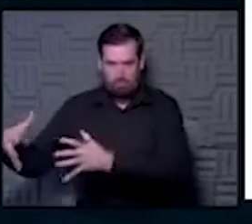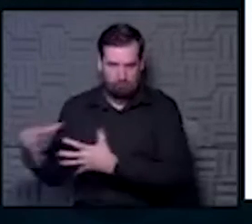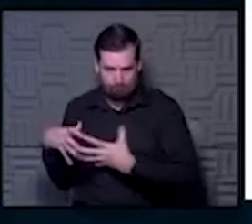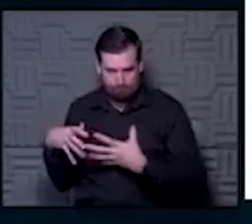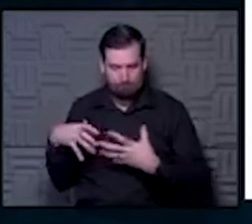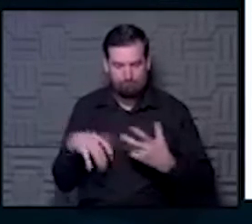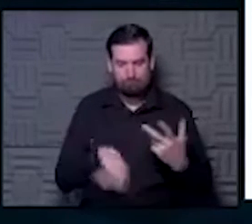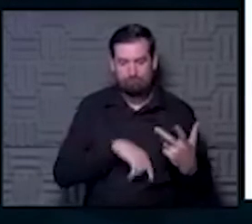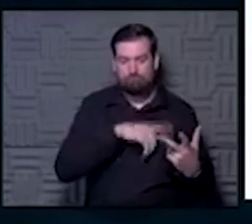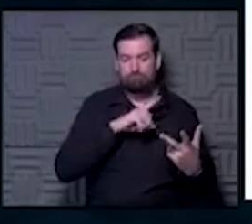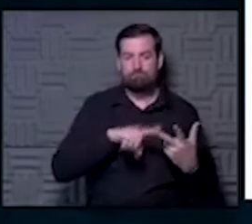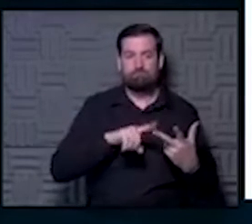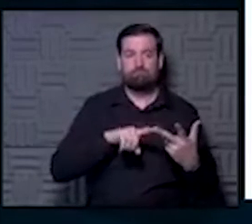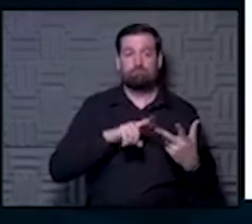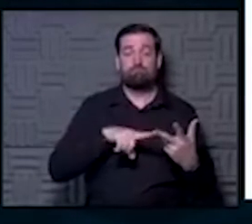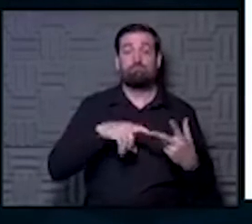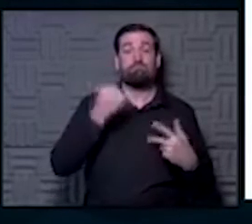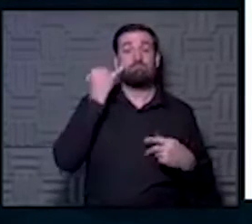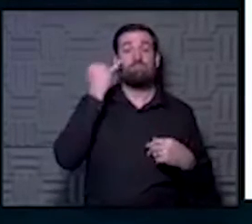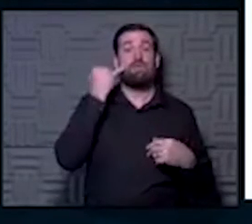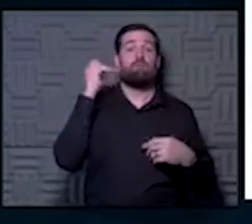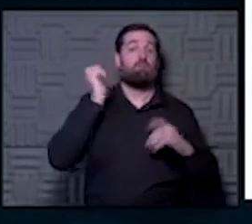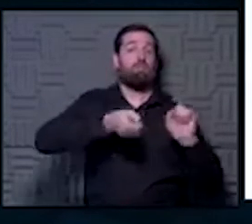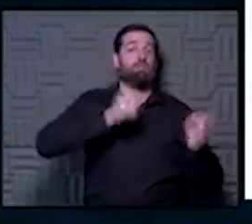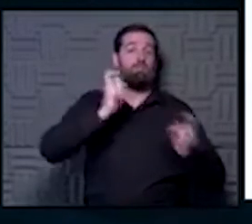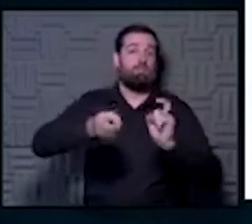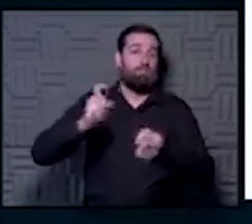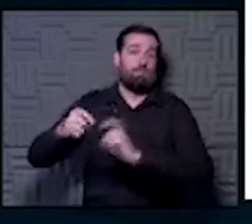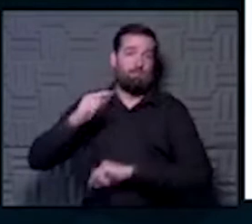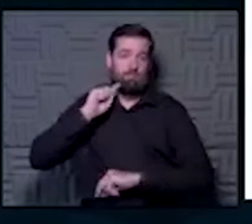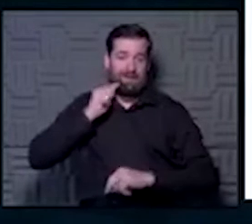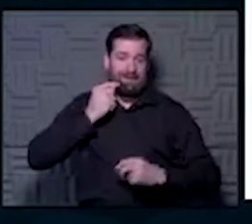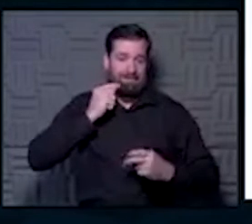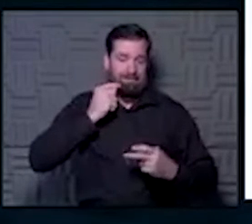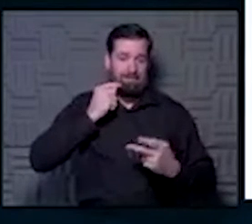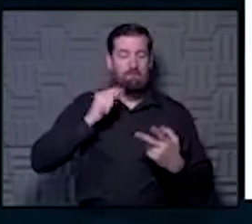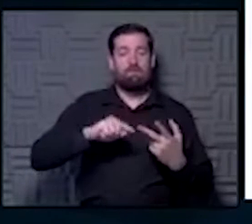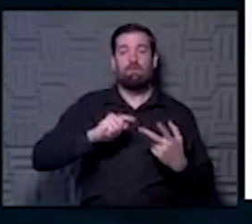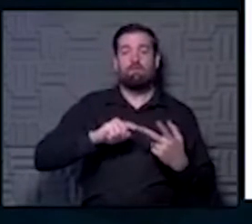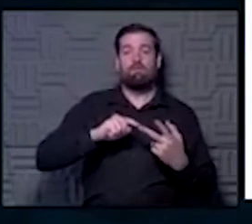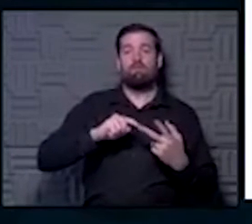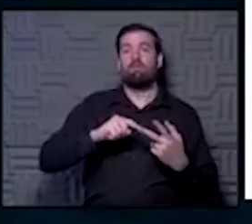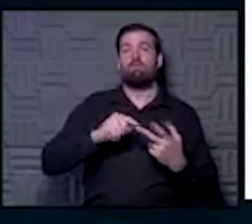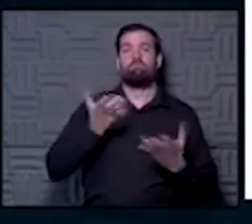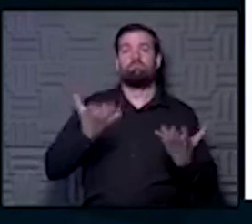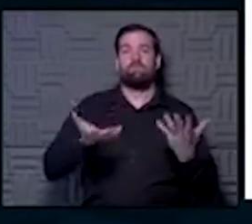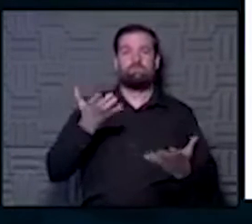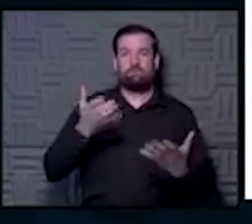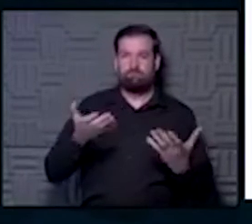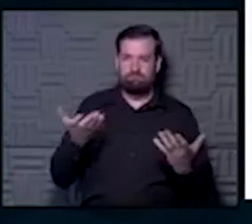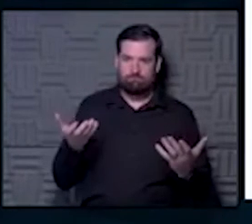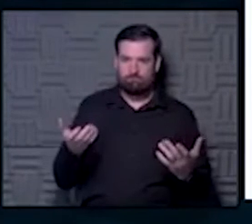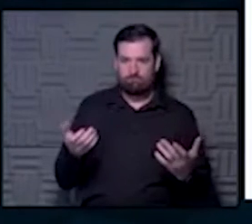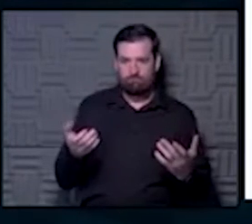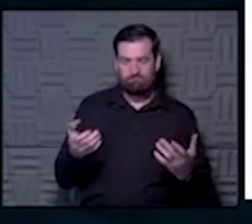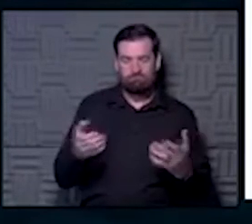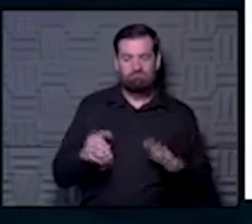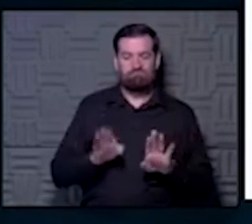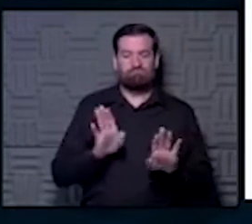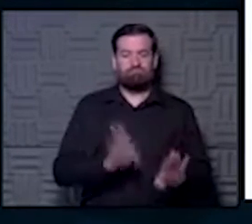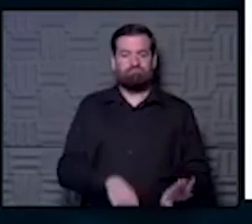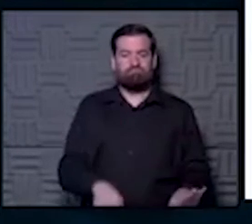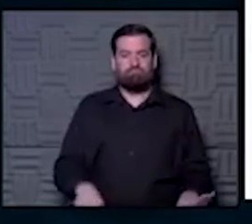treating. If you're handing out candy, you can do things like having it bundled up and maybe spaced out in front of your